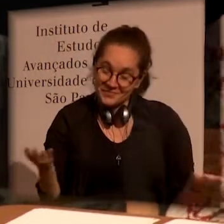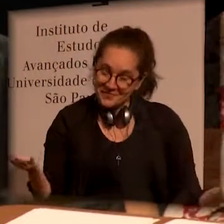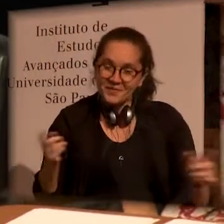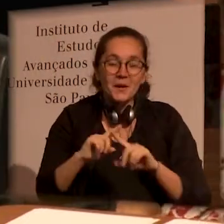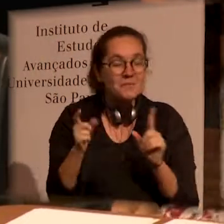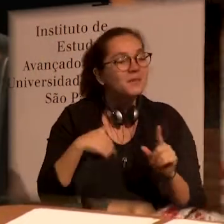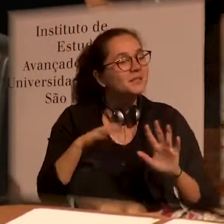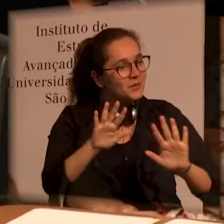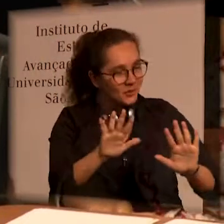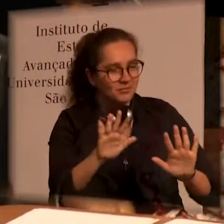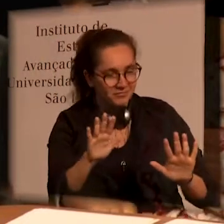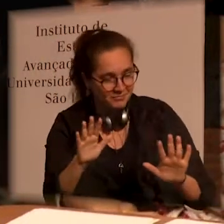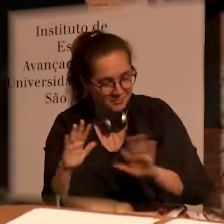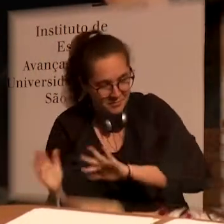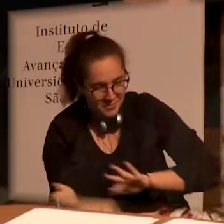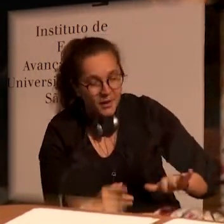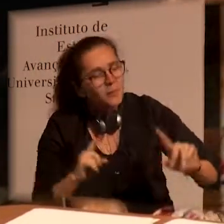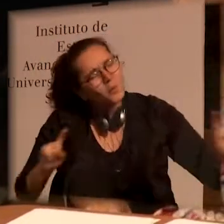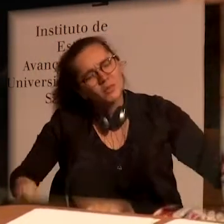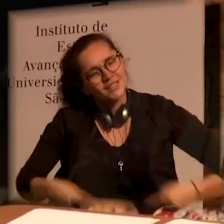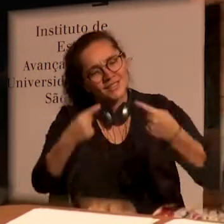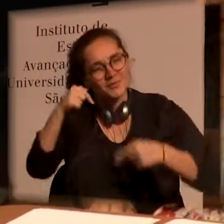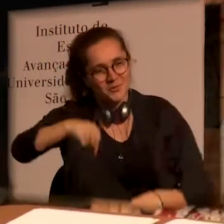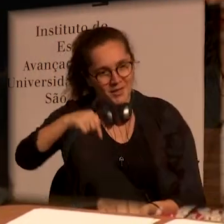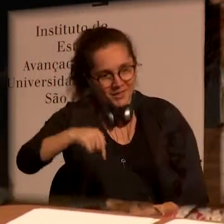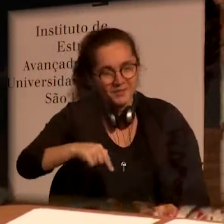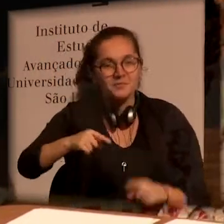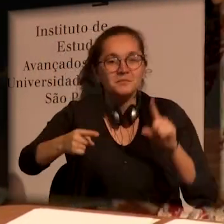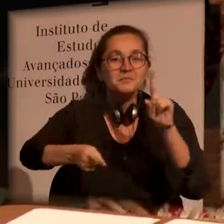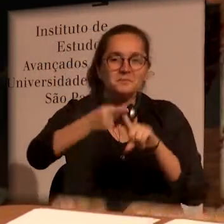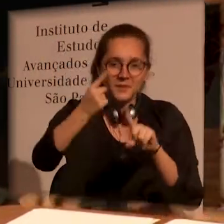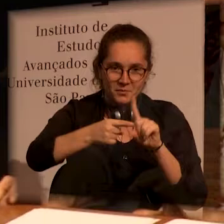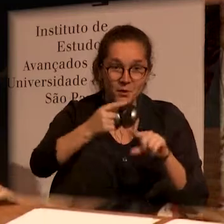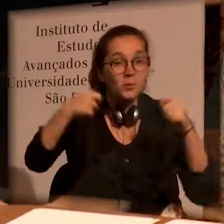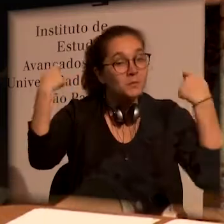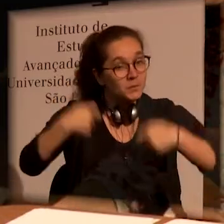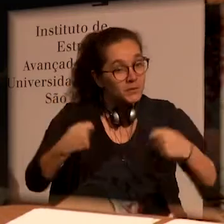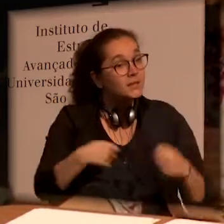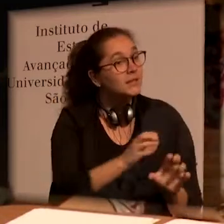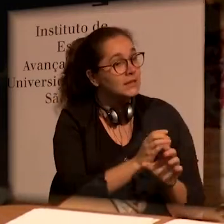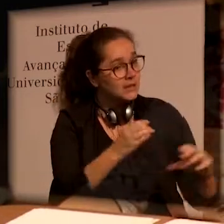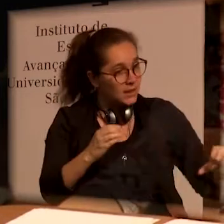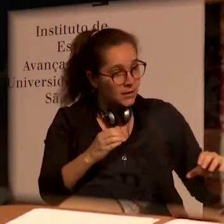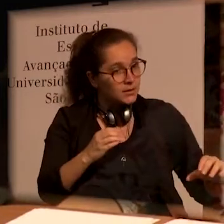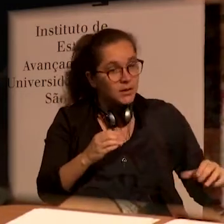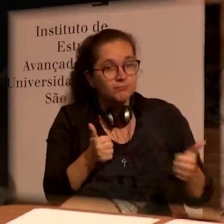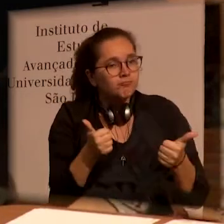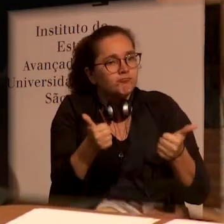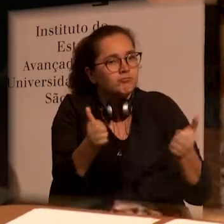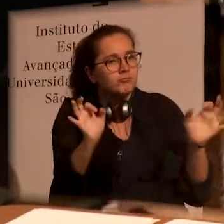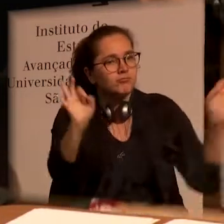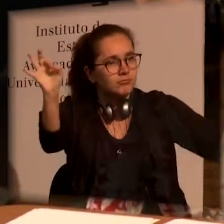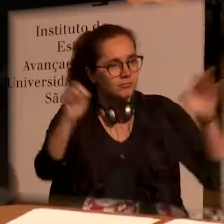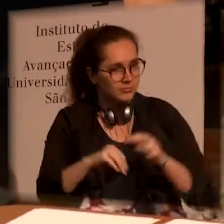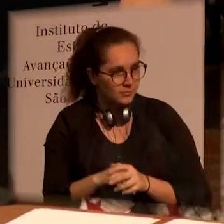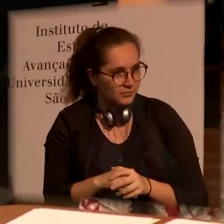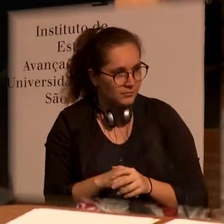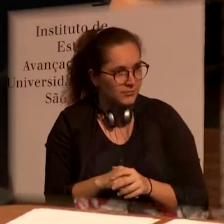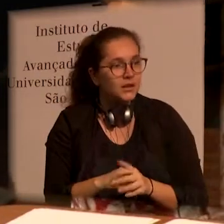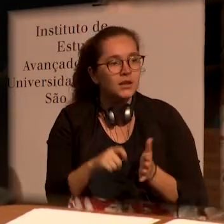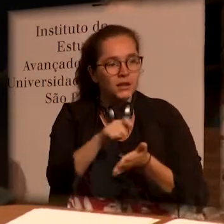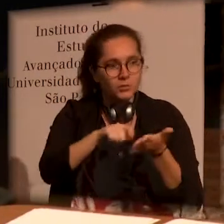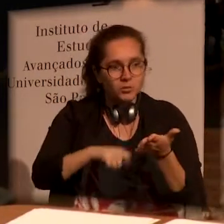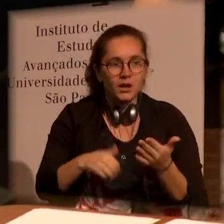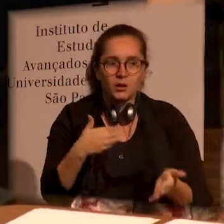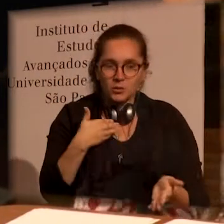is happier. And what's the challenge of such a network? First of all, we have to produce the best science possible in